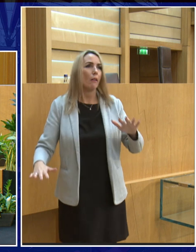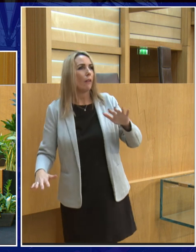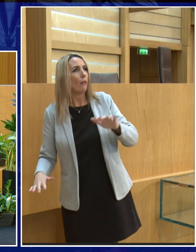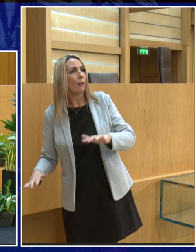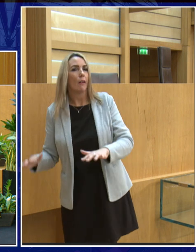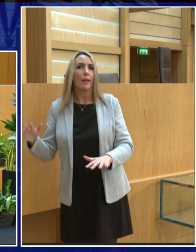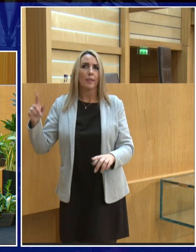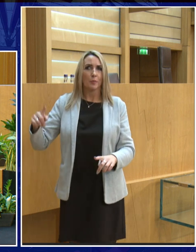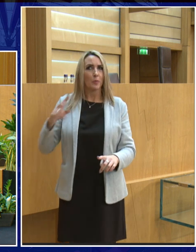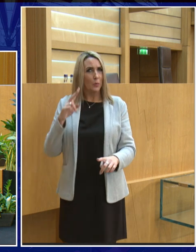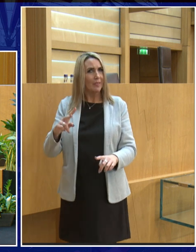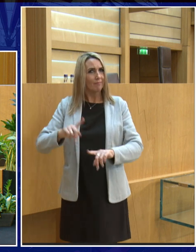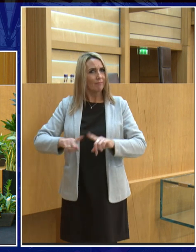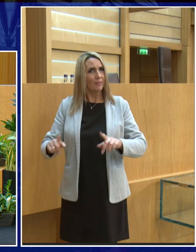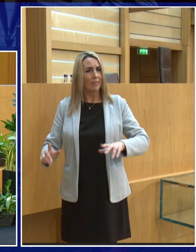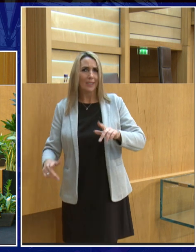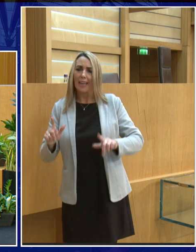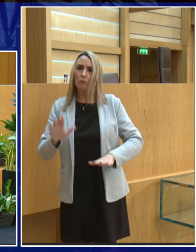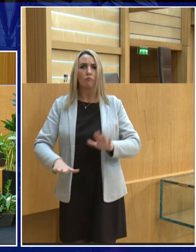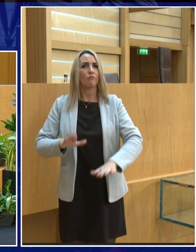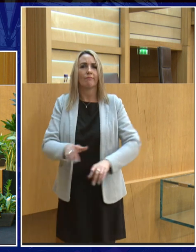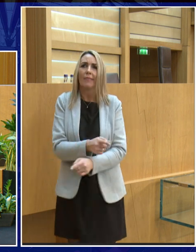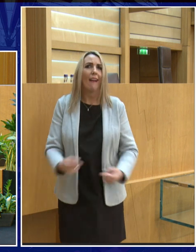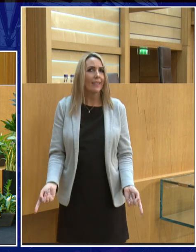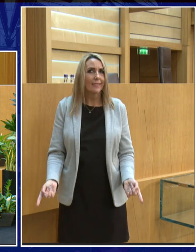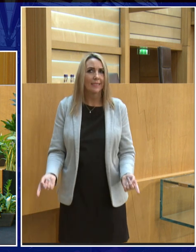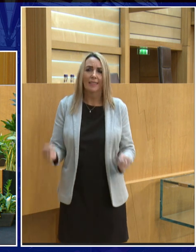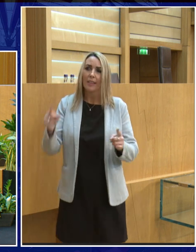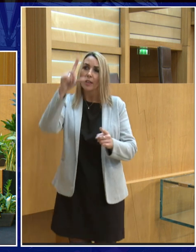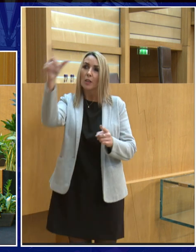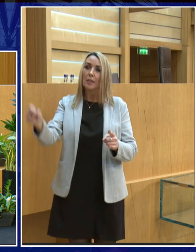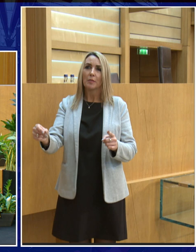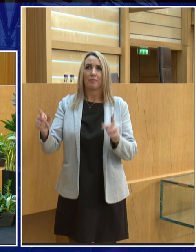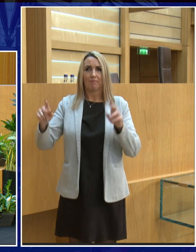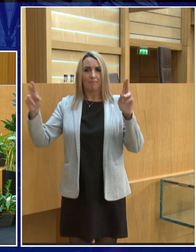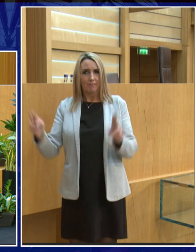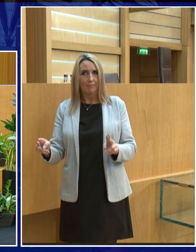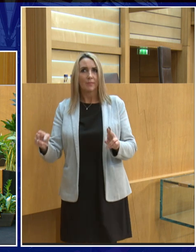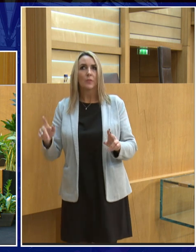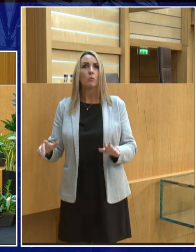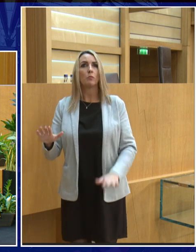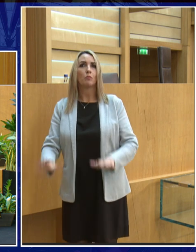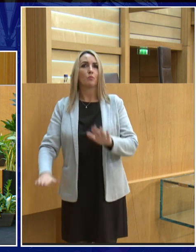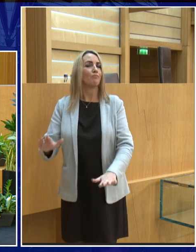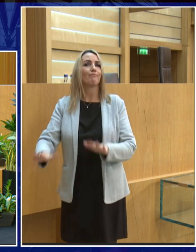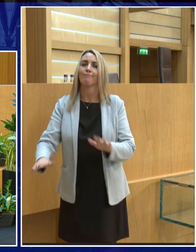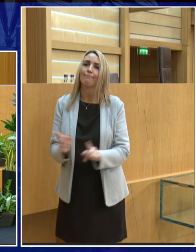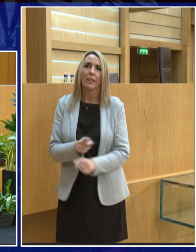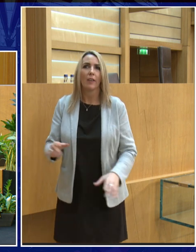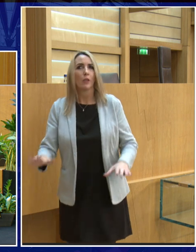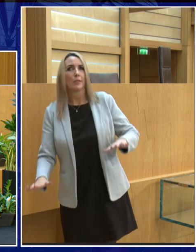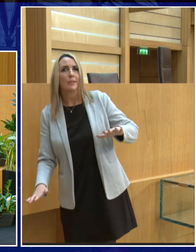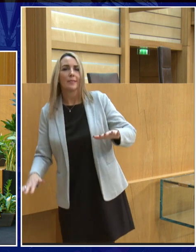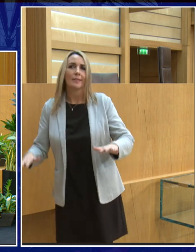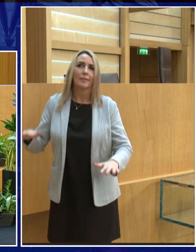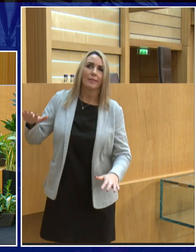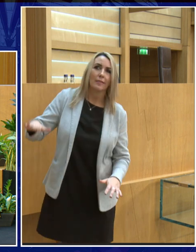and they have that sort of really funny gait and it's because the moon has less mass and so it has less gravity and so when you're on the moon